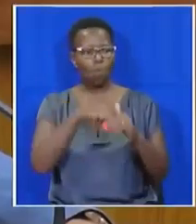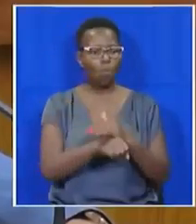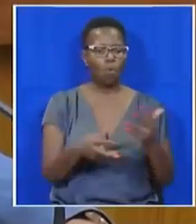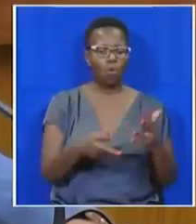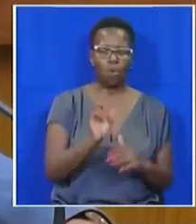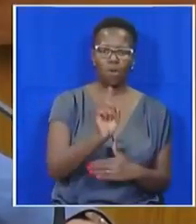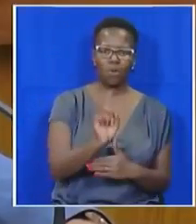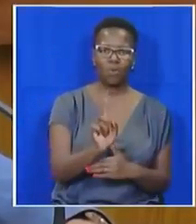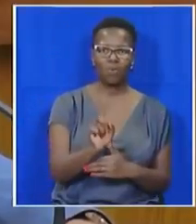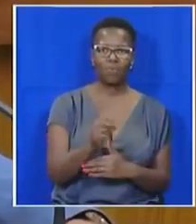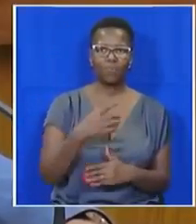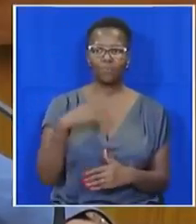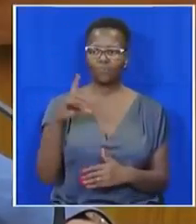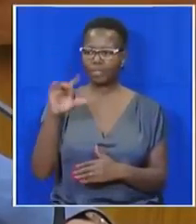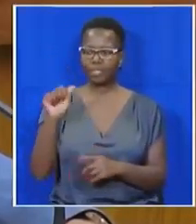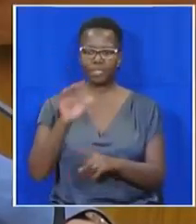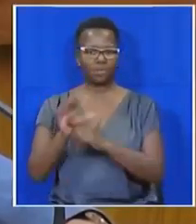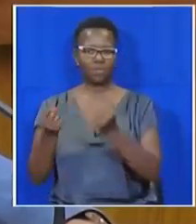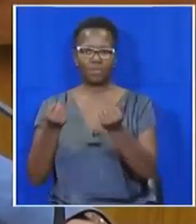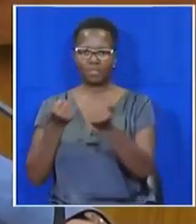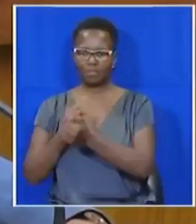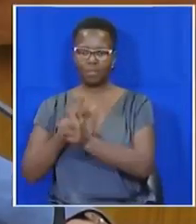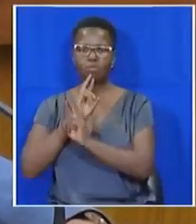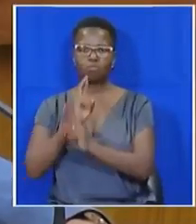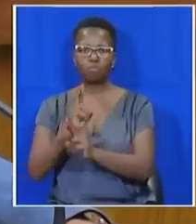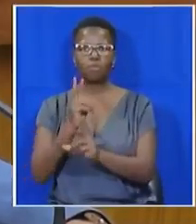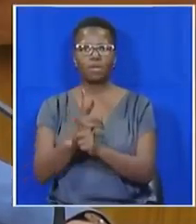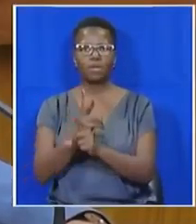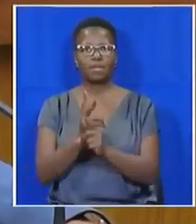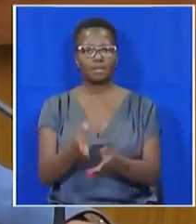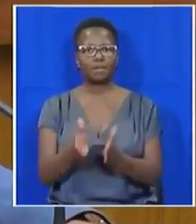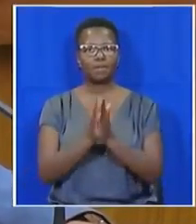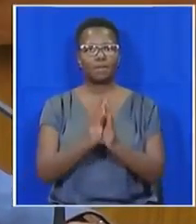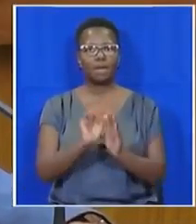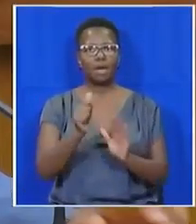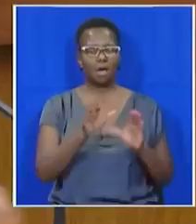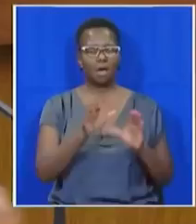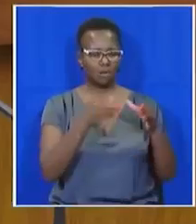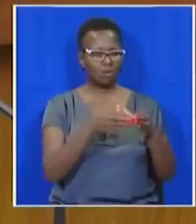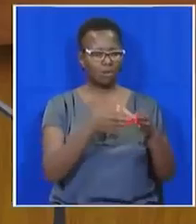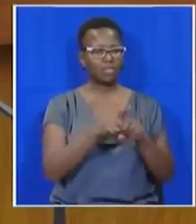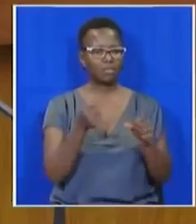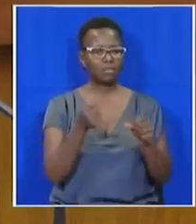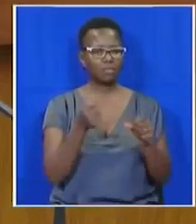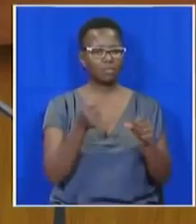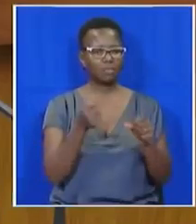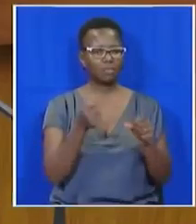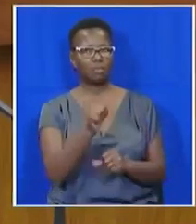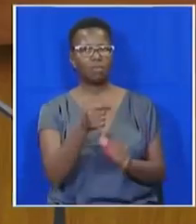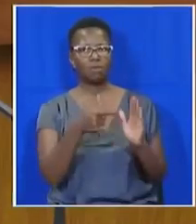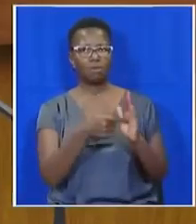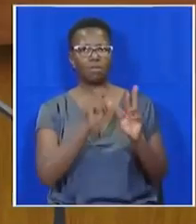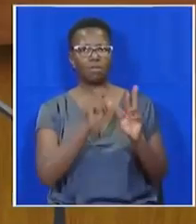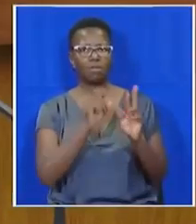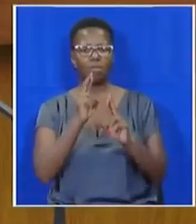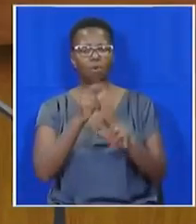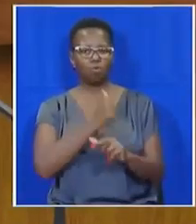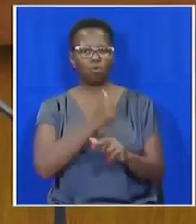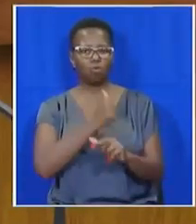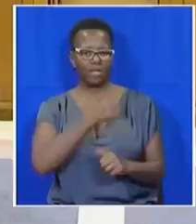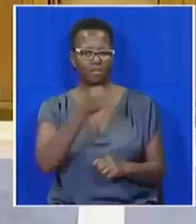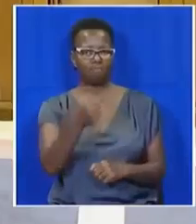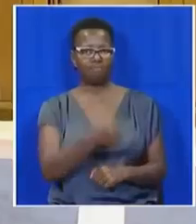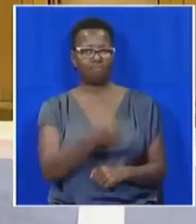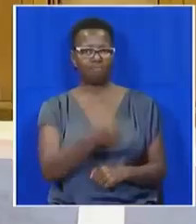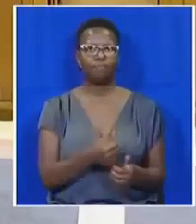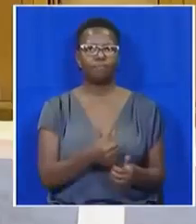The DA will never support this report and calls on other parties to do the right thing and reject the blatant catered employment. Thank you very much.